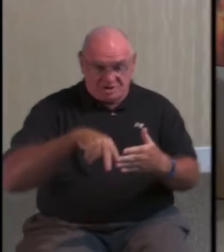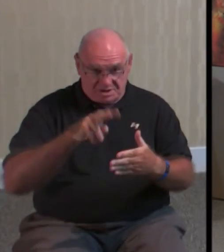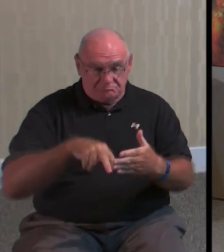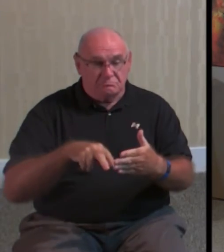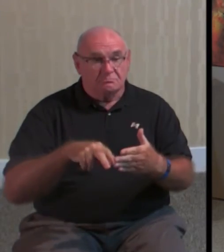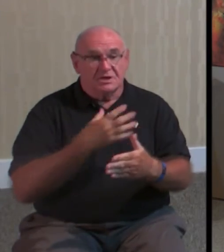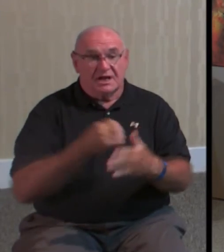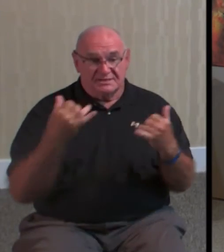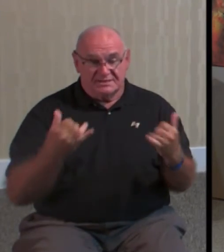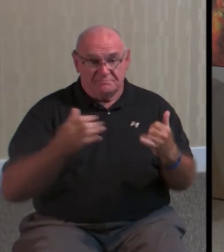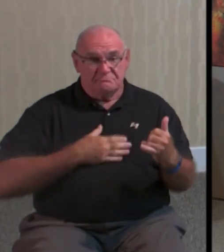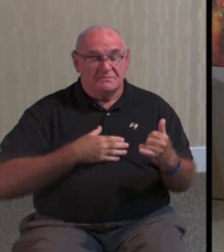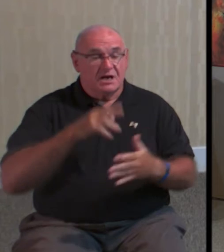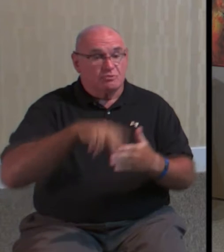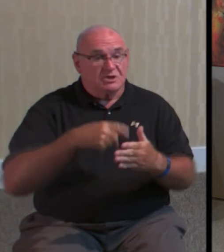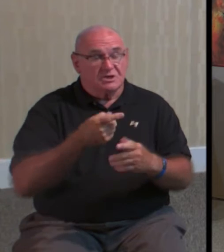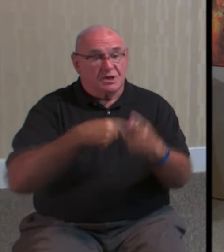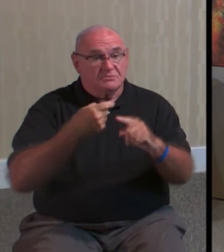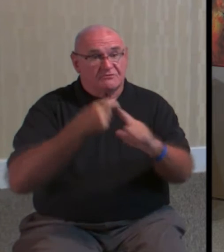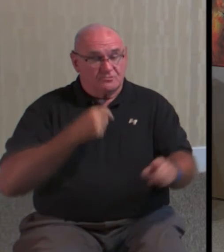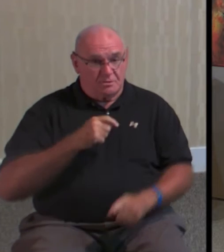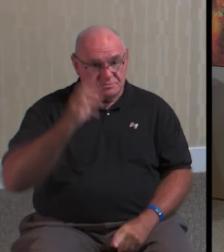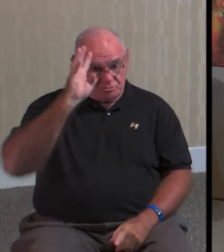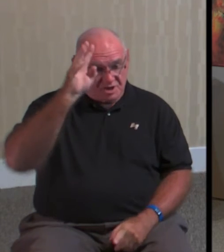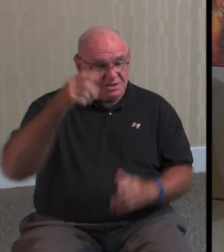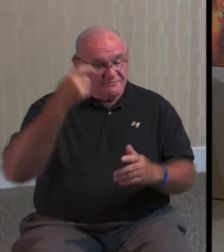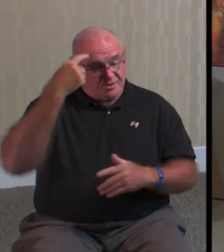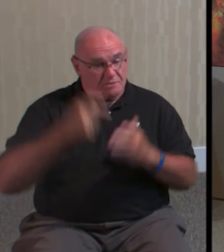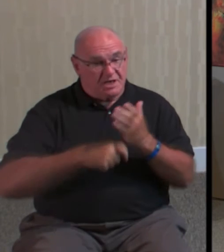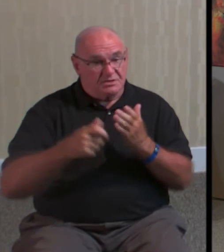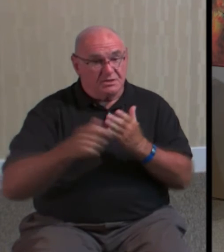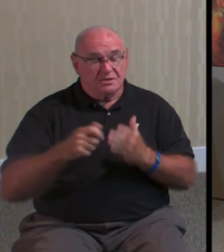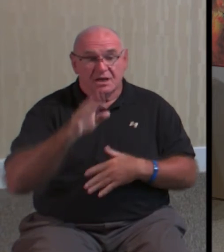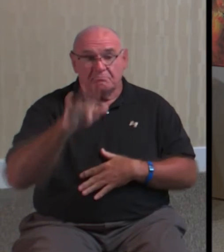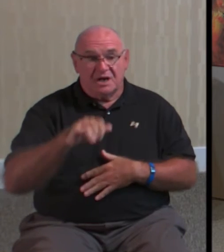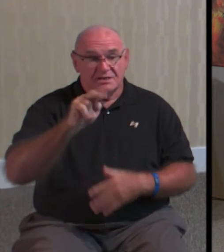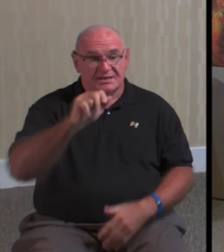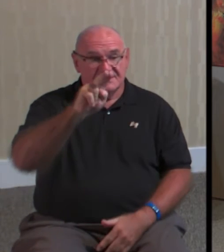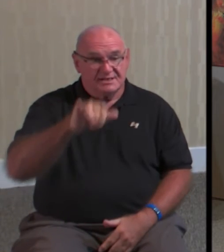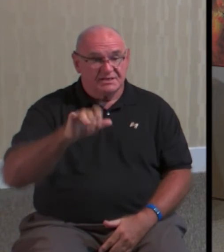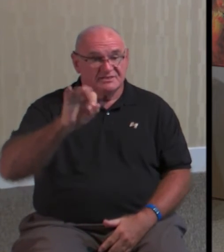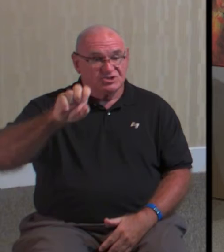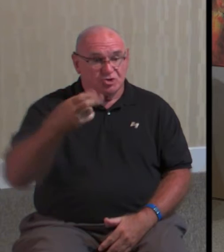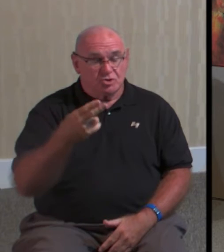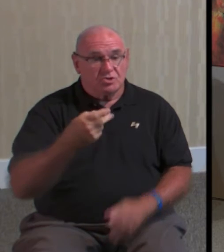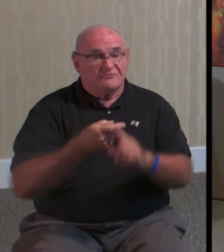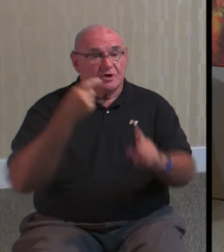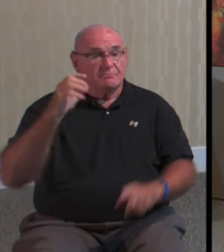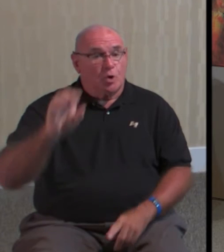and today my reading comes from the creative thought magazine and it was by Nancy Fisher from Eugene